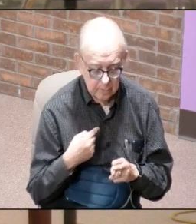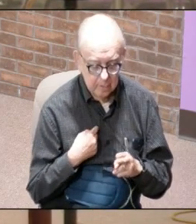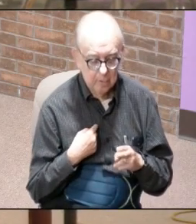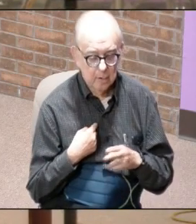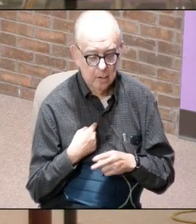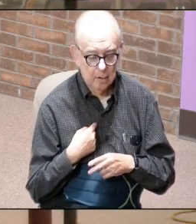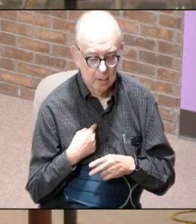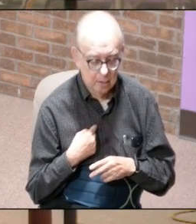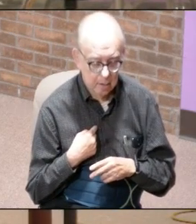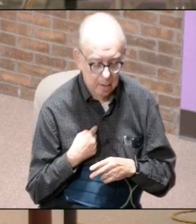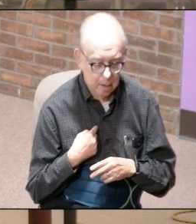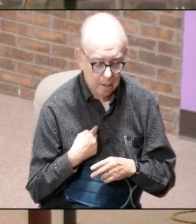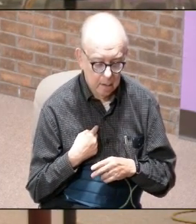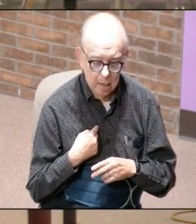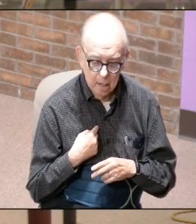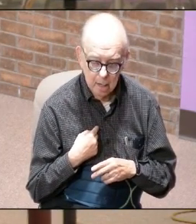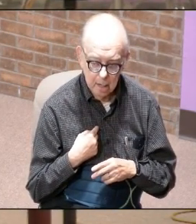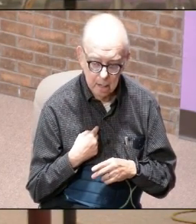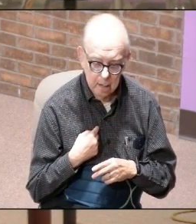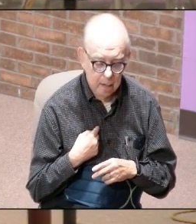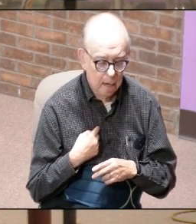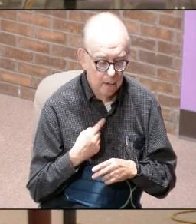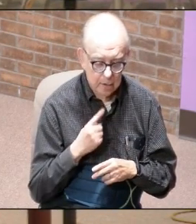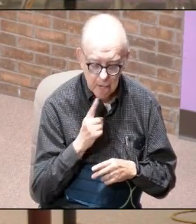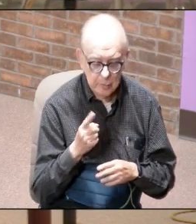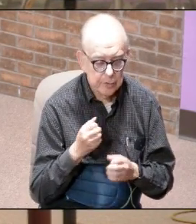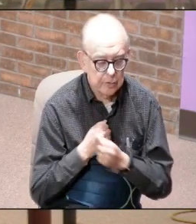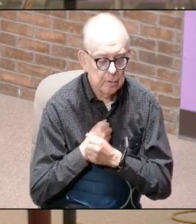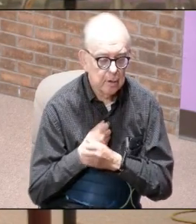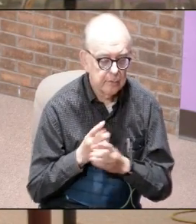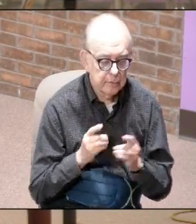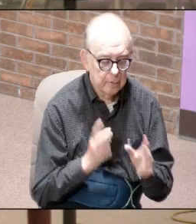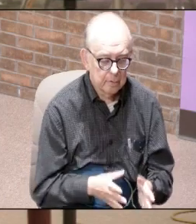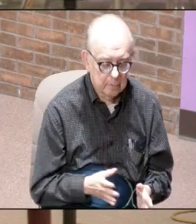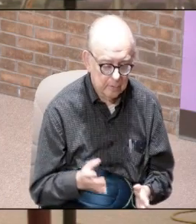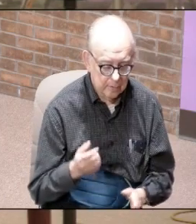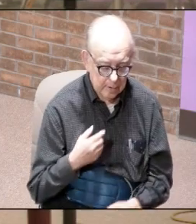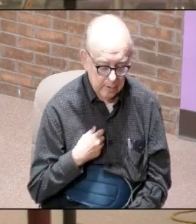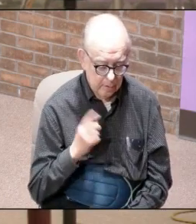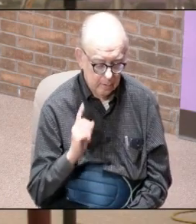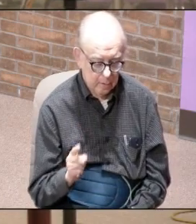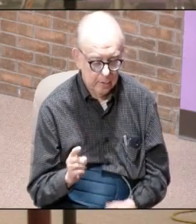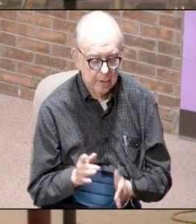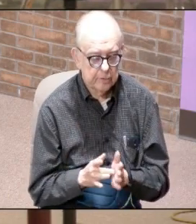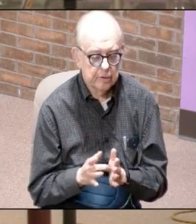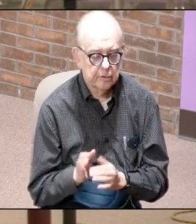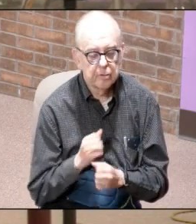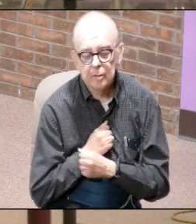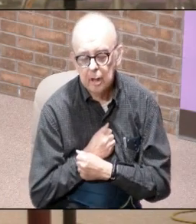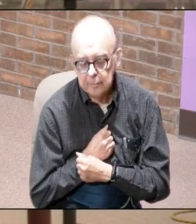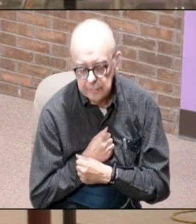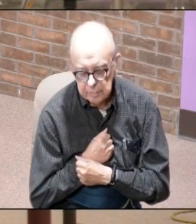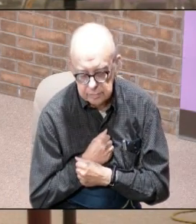was the loved disciple i was the one that jesus loved